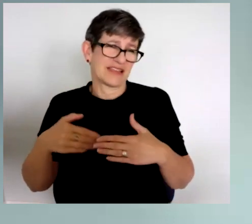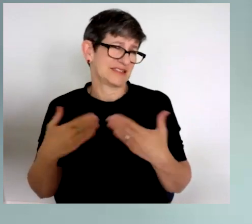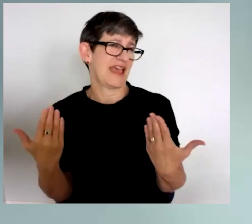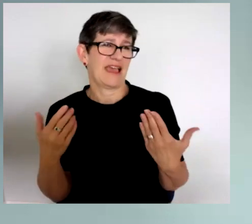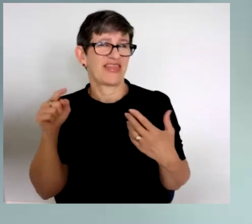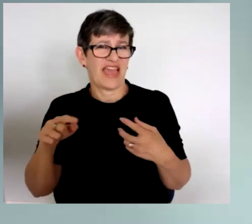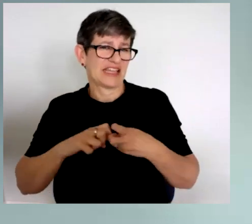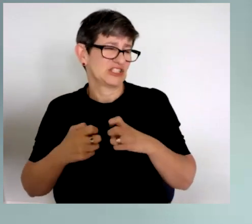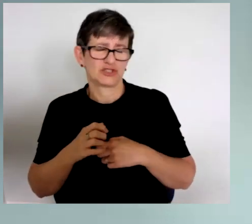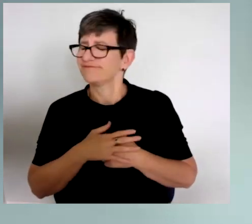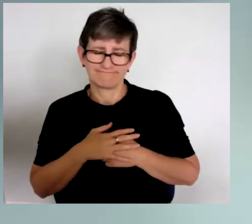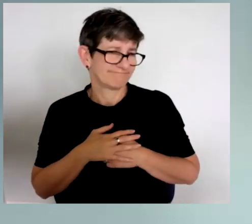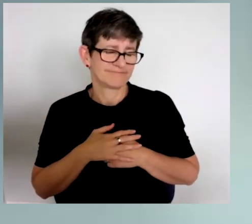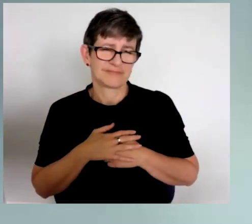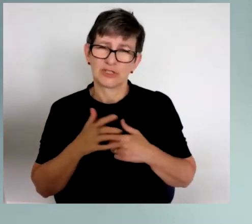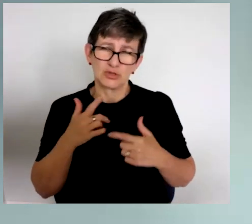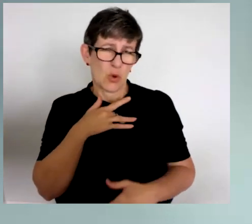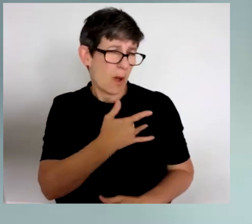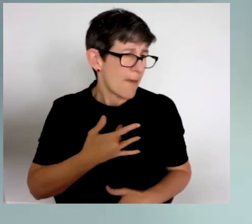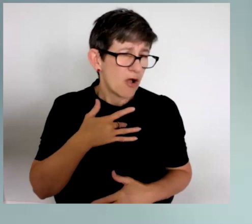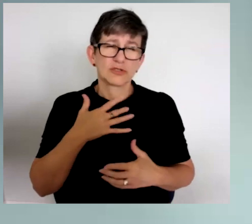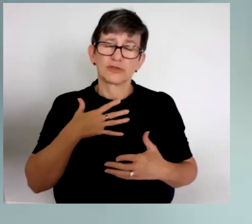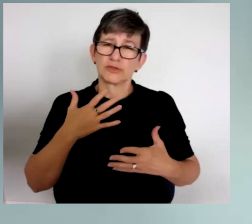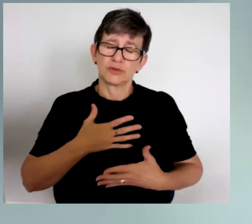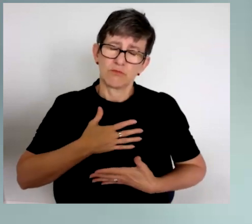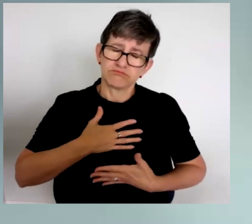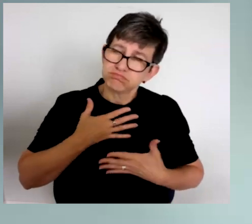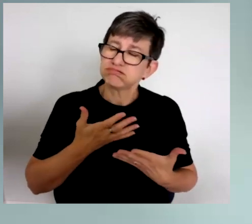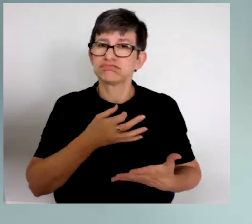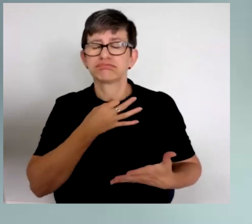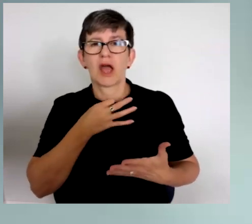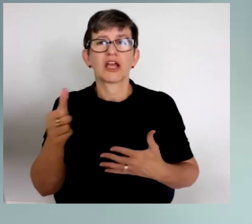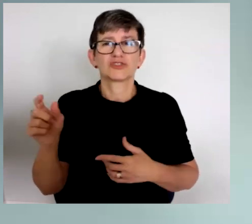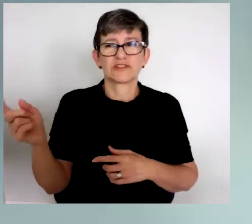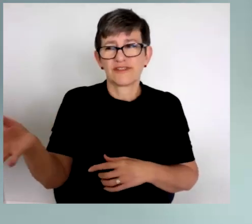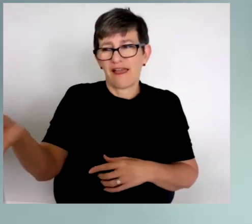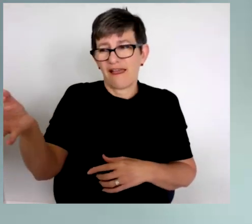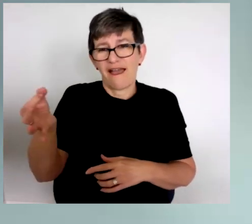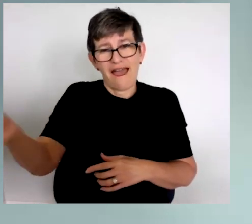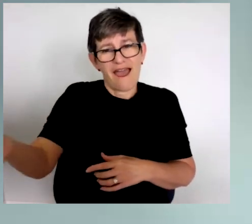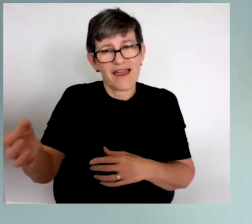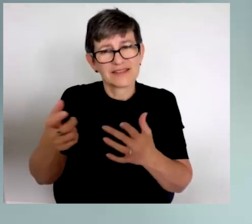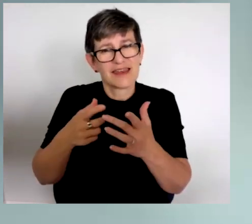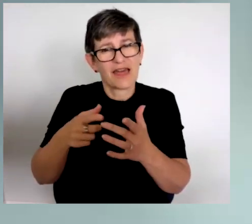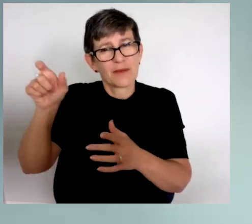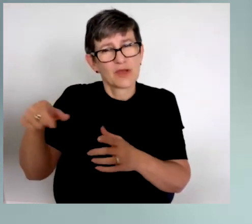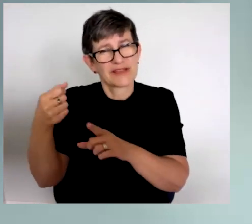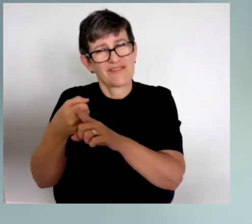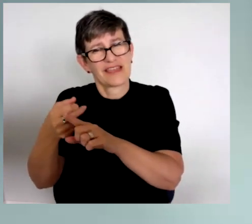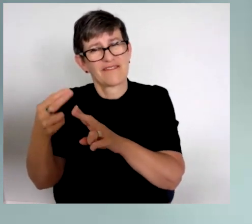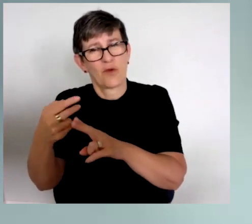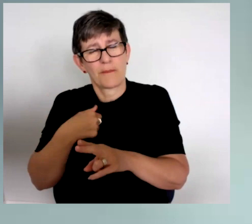I really should have sought the help of an advocate. I really should have sought the help of an advocate to stand up to that policy